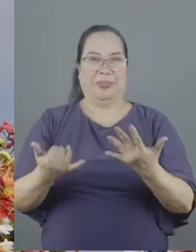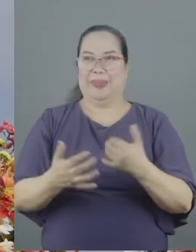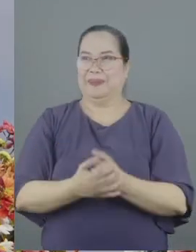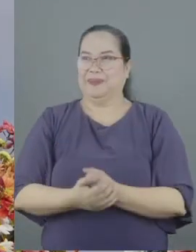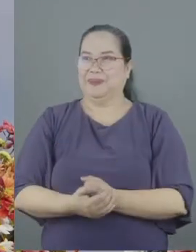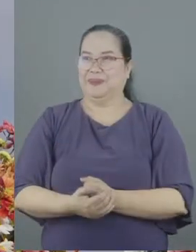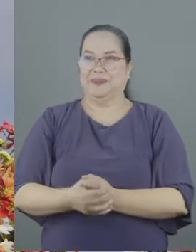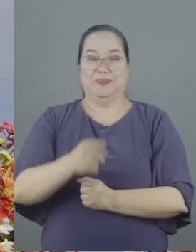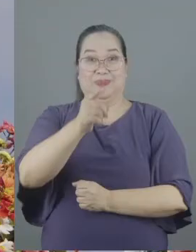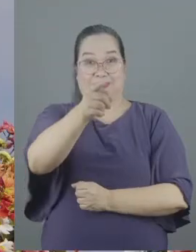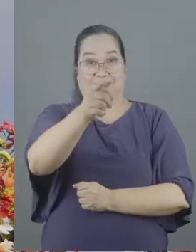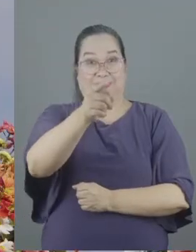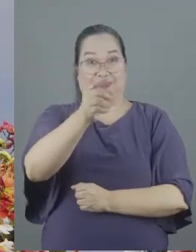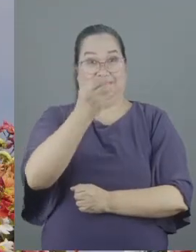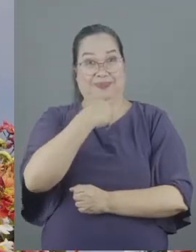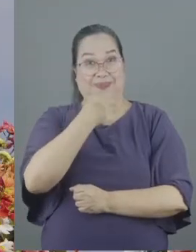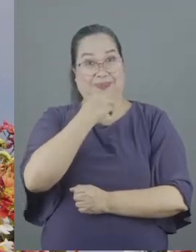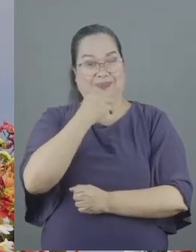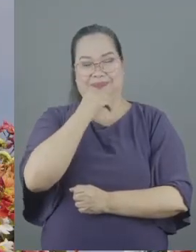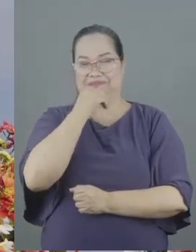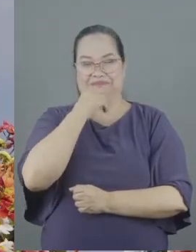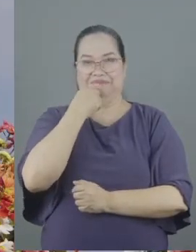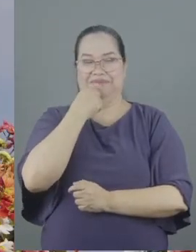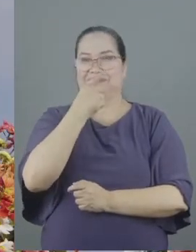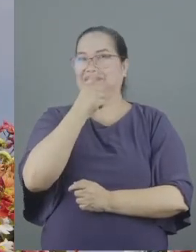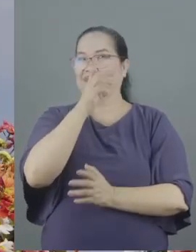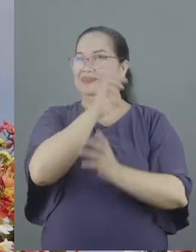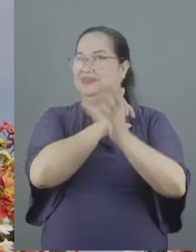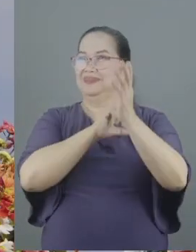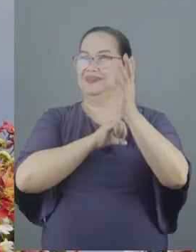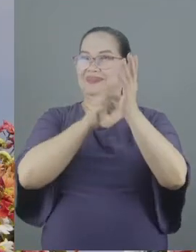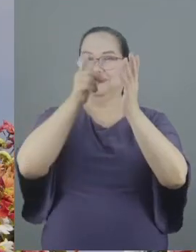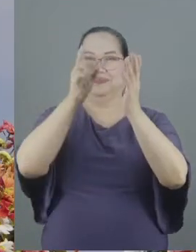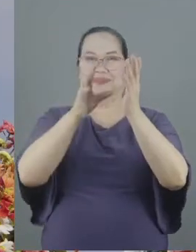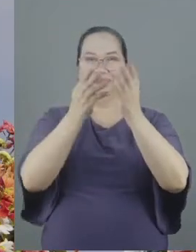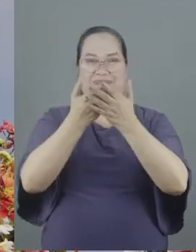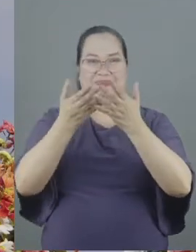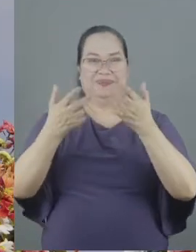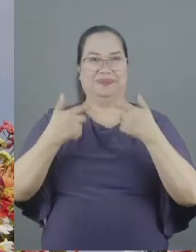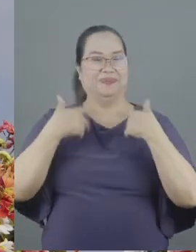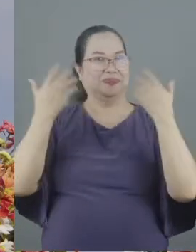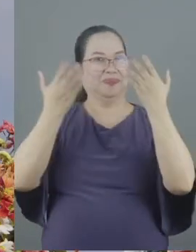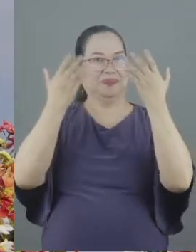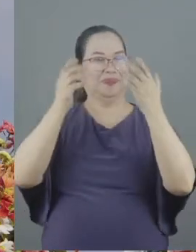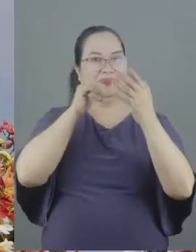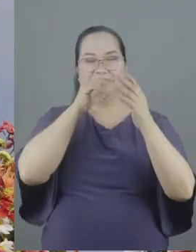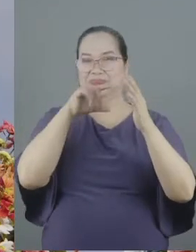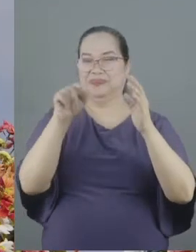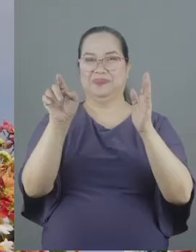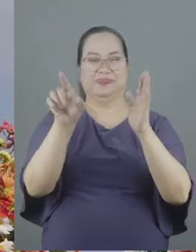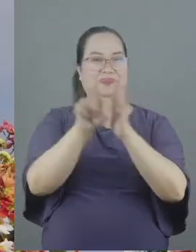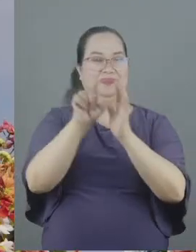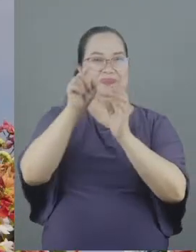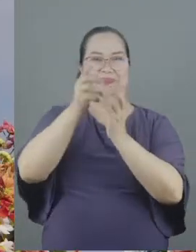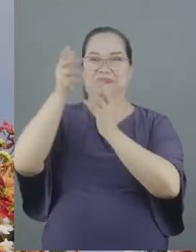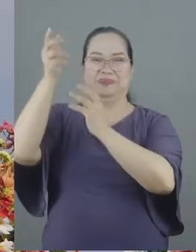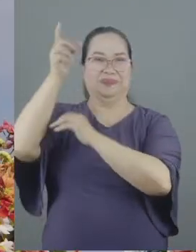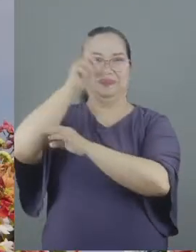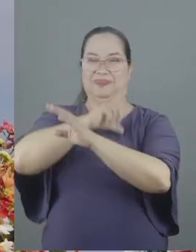that what you eat does not commend you to the Lord the days that you celebrate does not commend you to the Lord